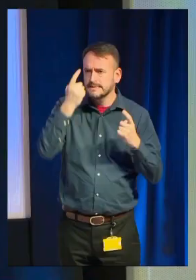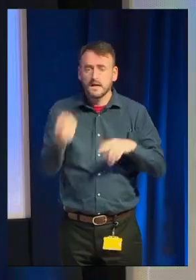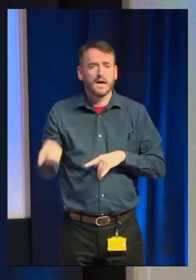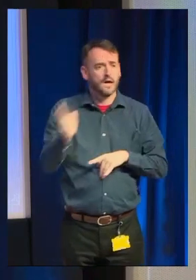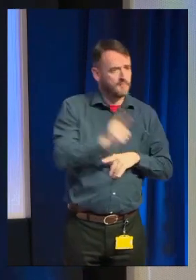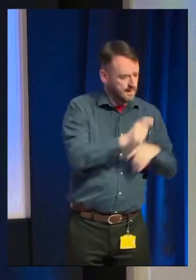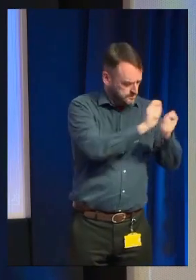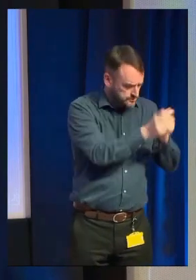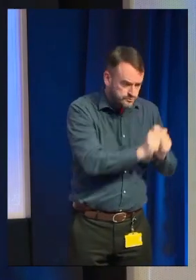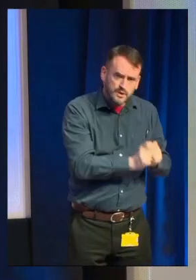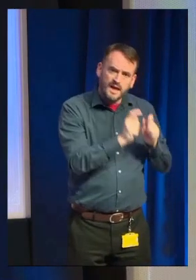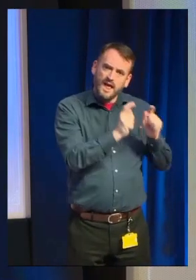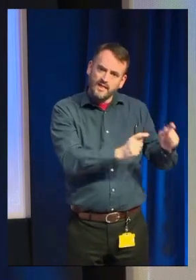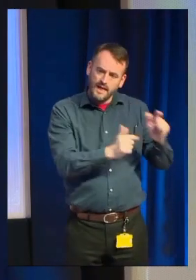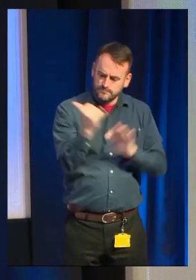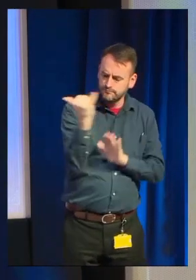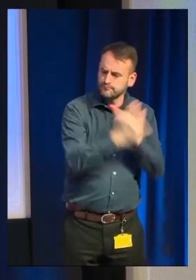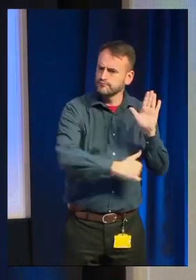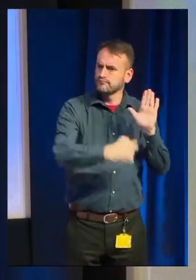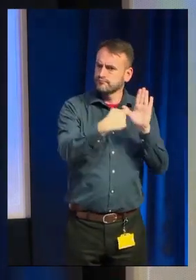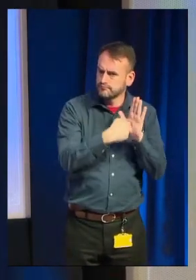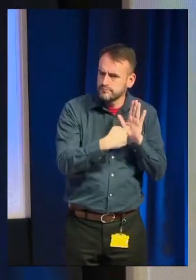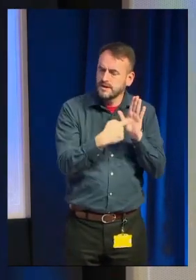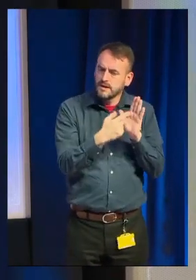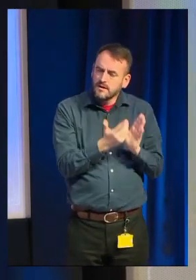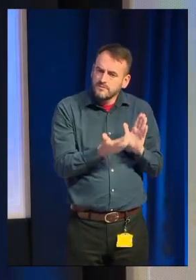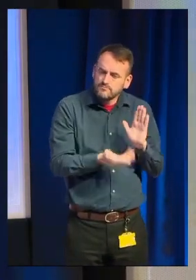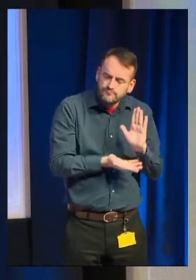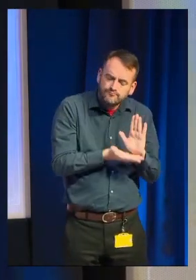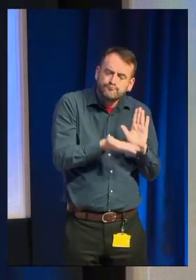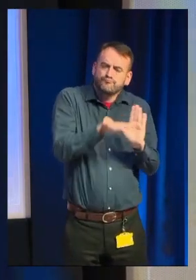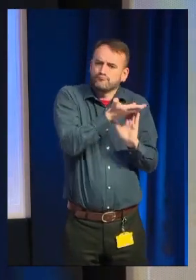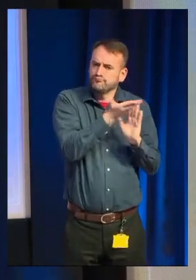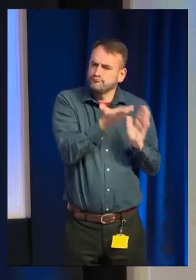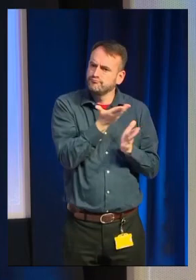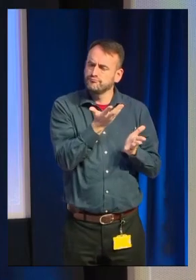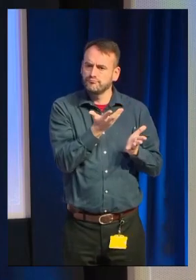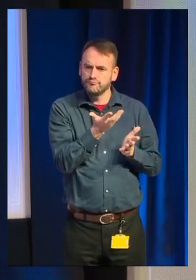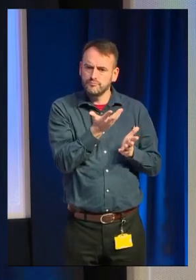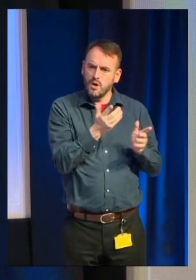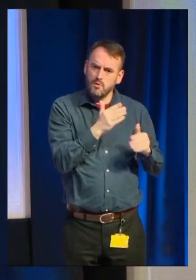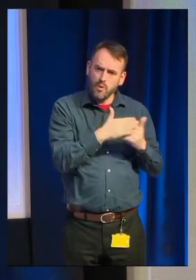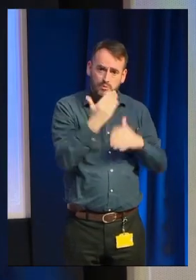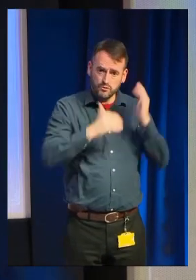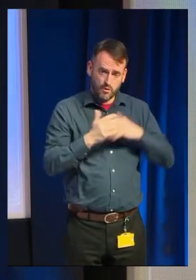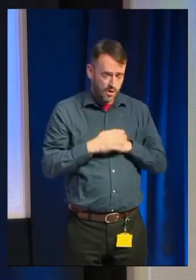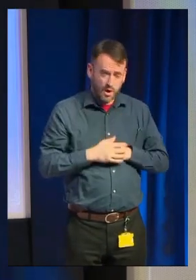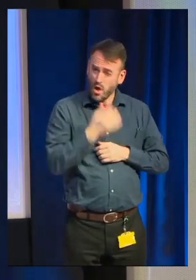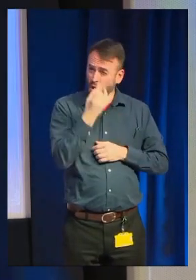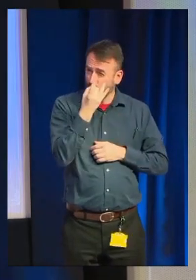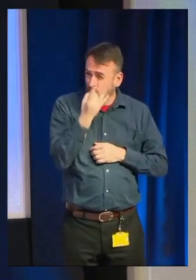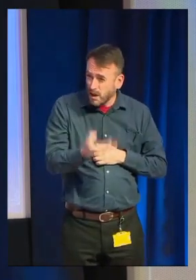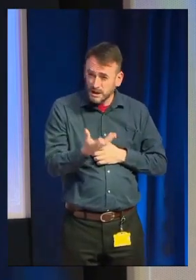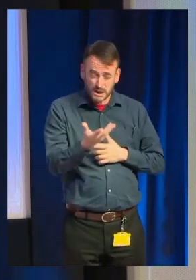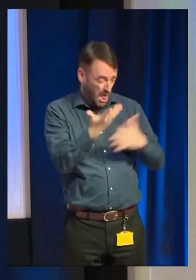of what a fresh pair of eyes looking at it will be seeing. Trying to do it all at once won't give your ideas breathing room. So in